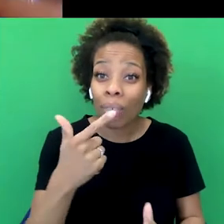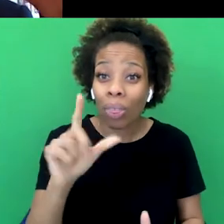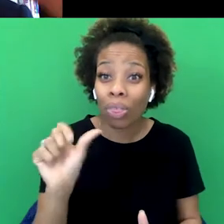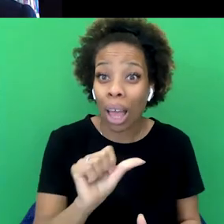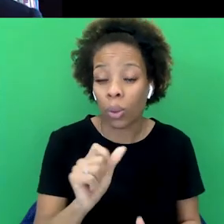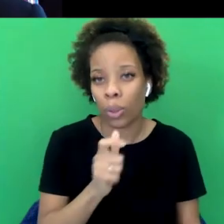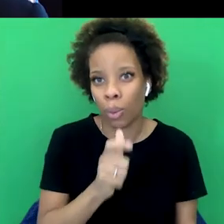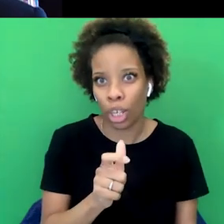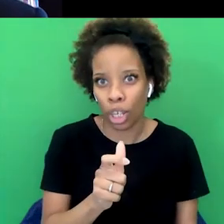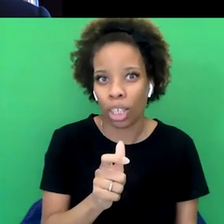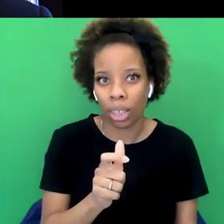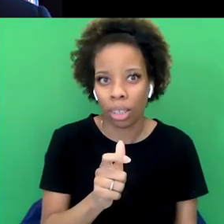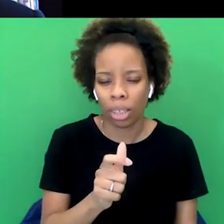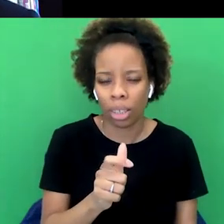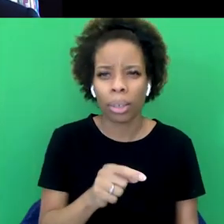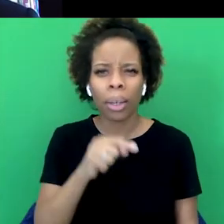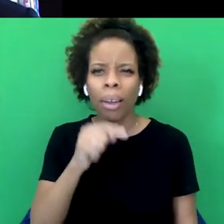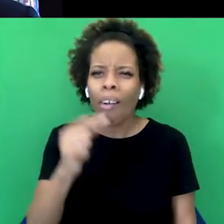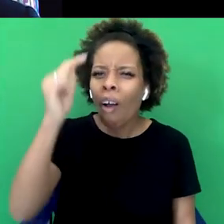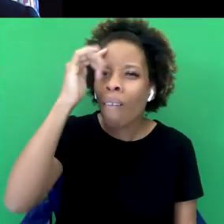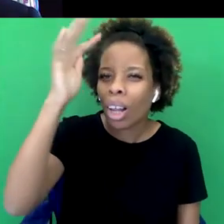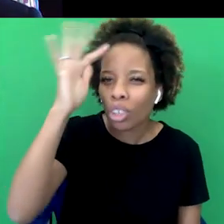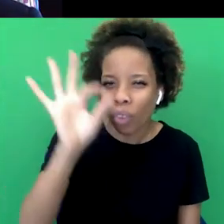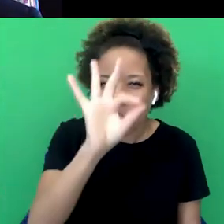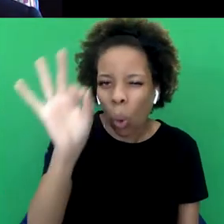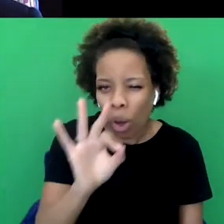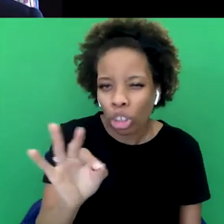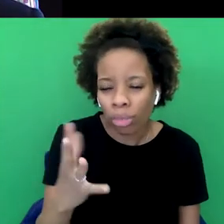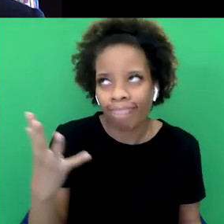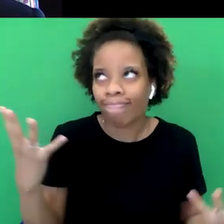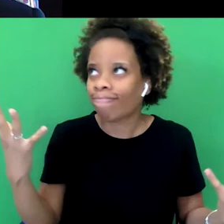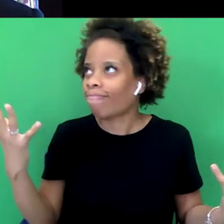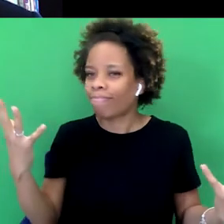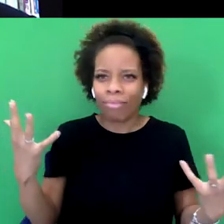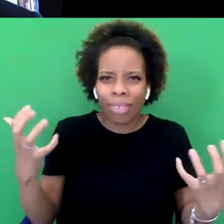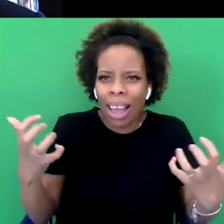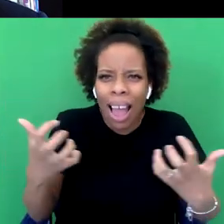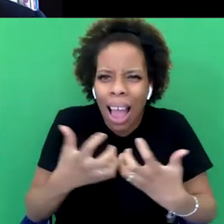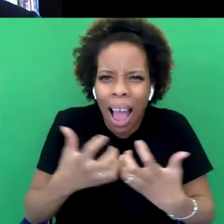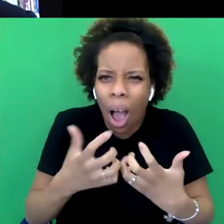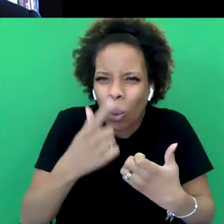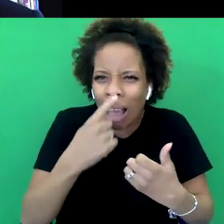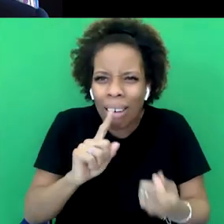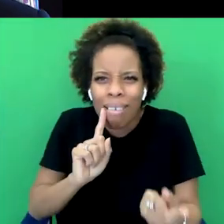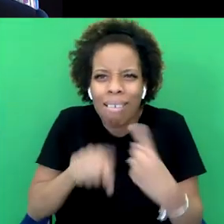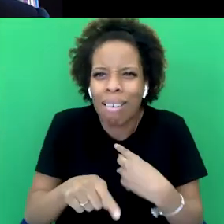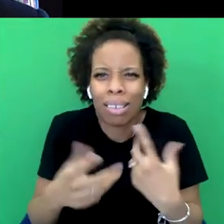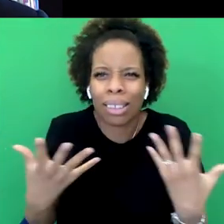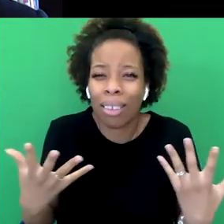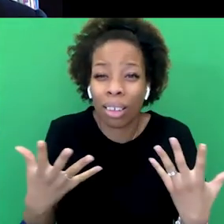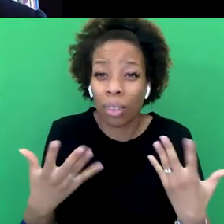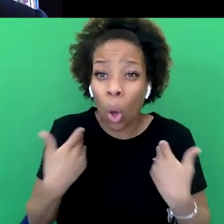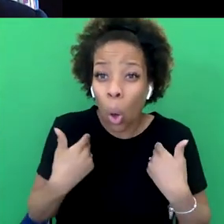It's actually quite a philosophical question. It's like trying to take the egg out of a baked cake, because the wealth entered so many